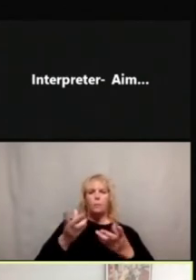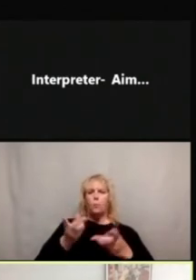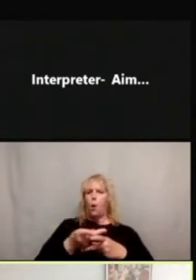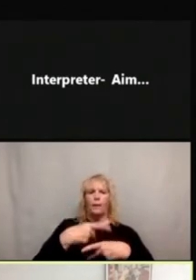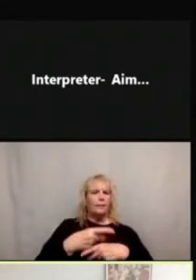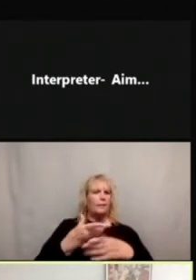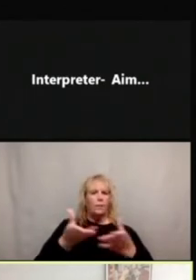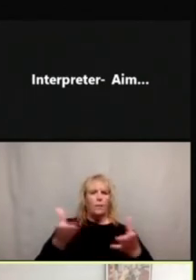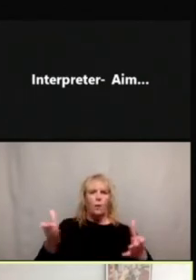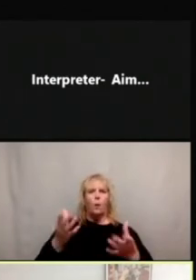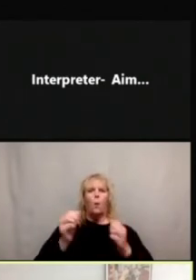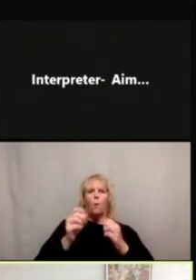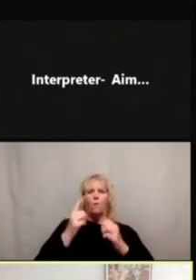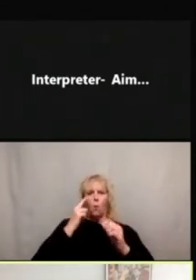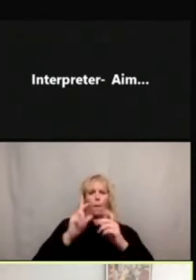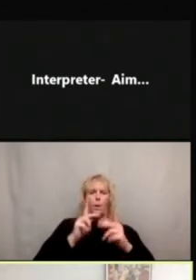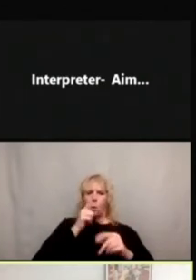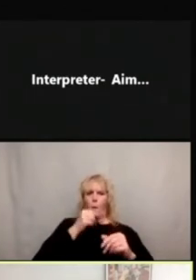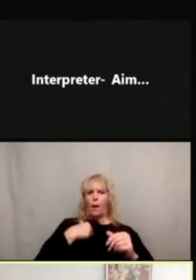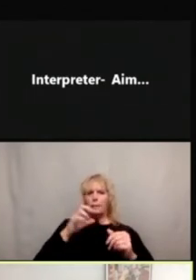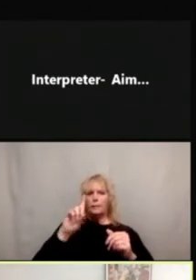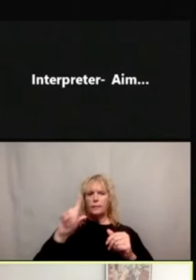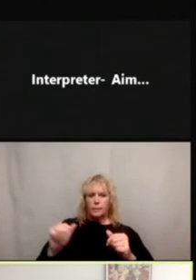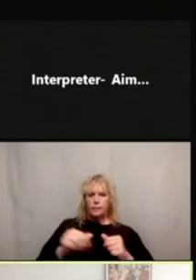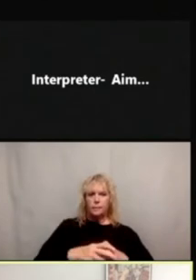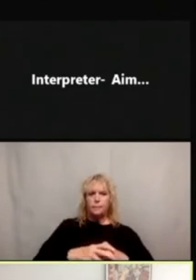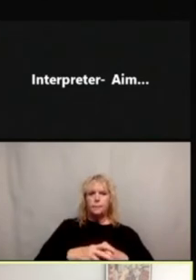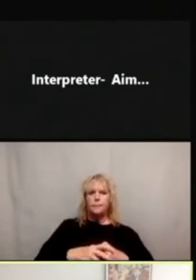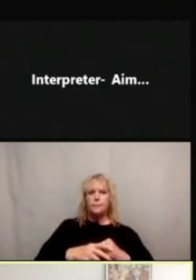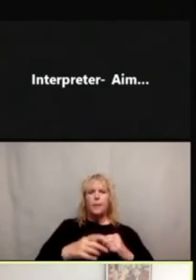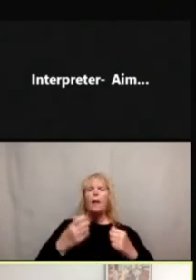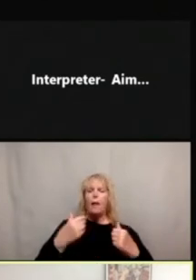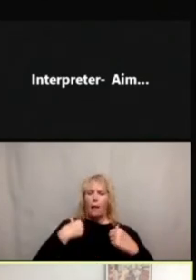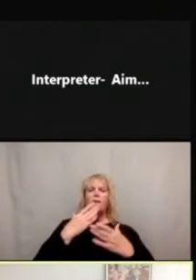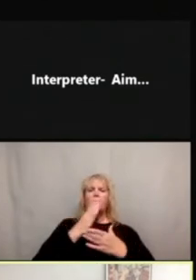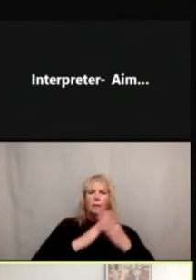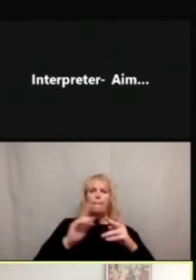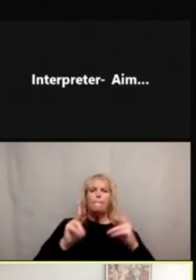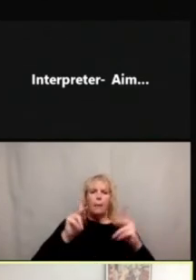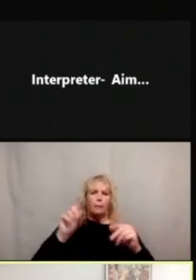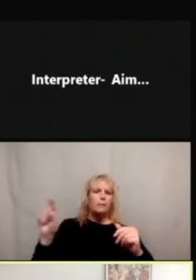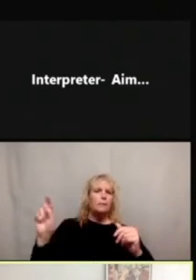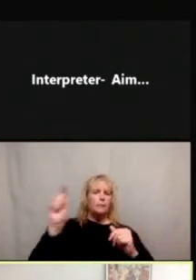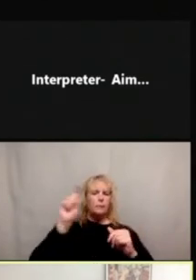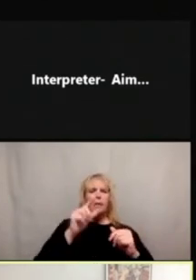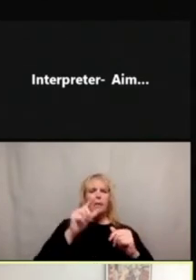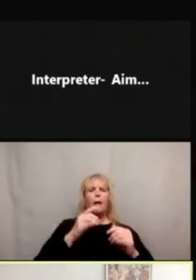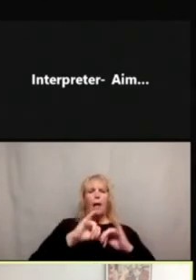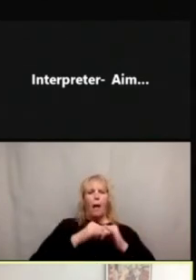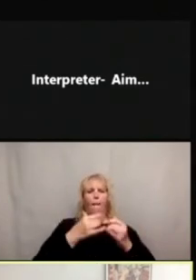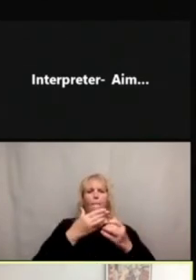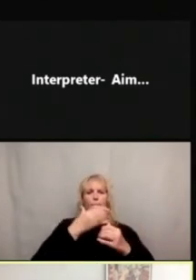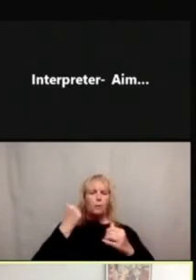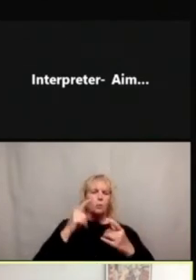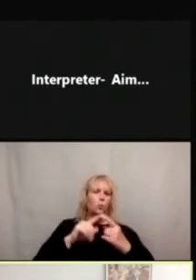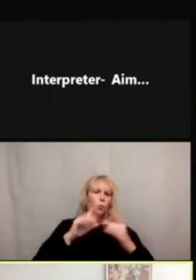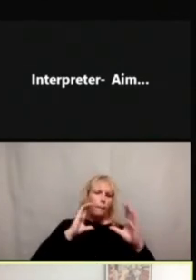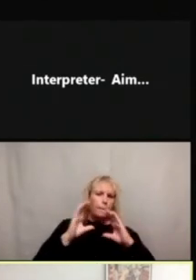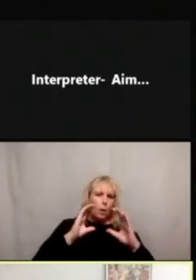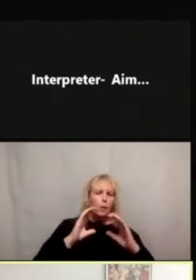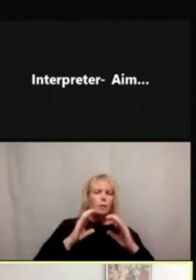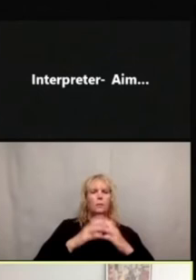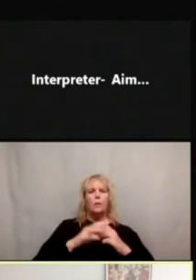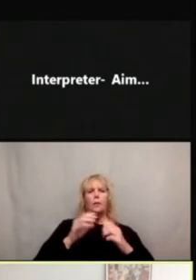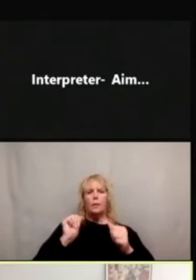products out there that already use images to help people with disabilities communicate more effectively and to communicate